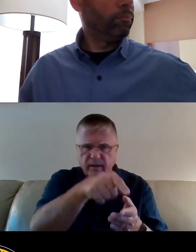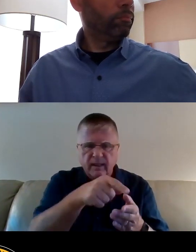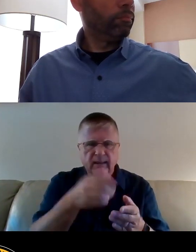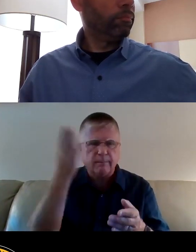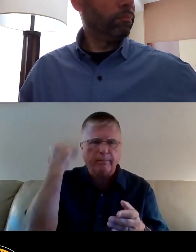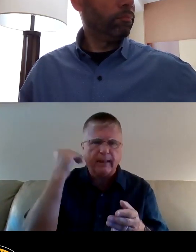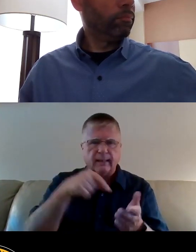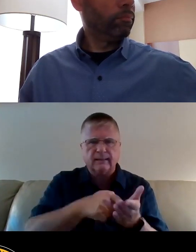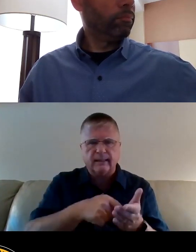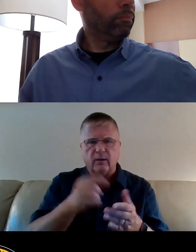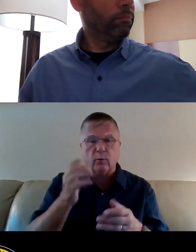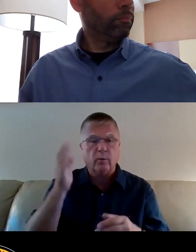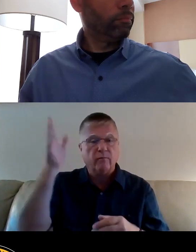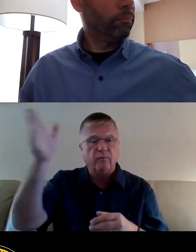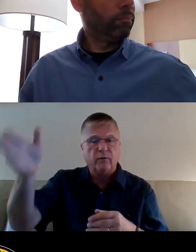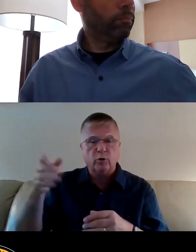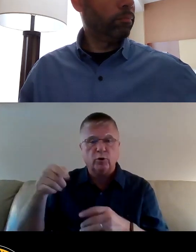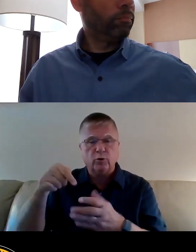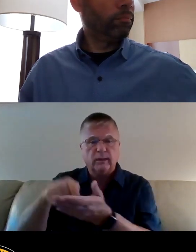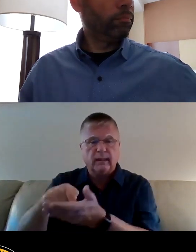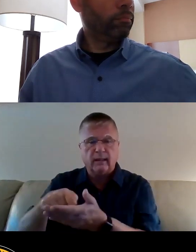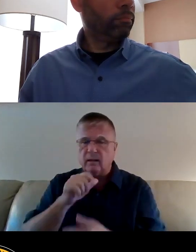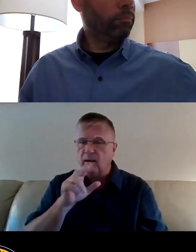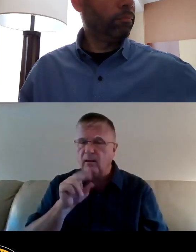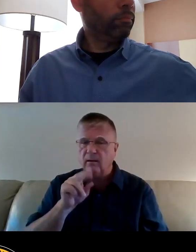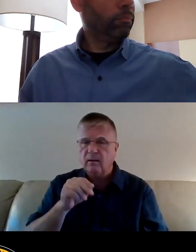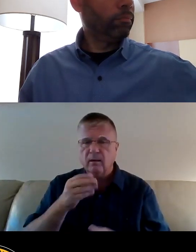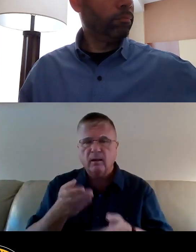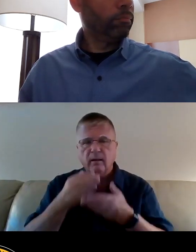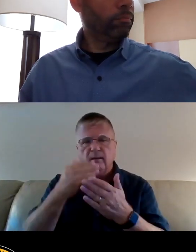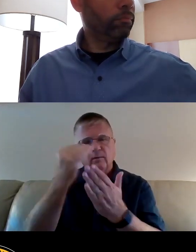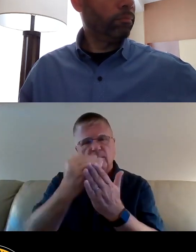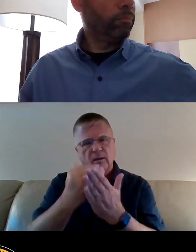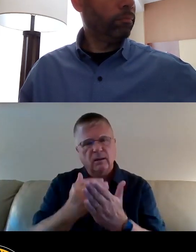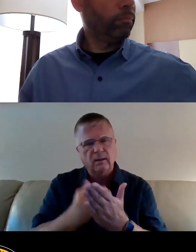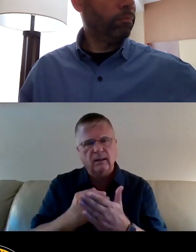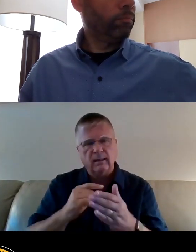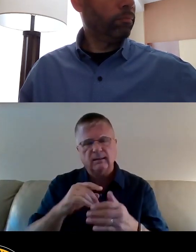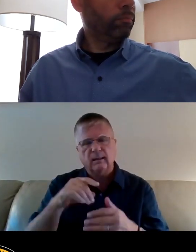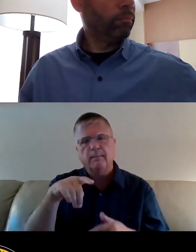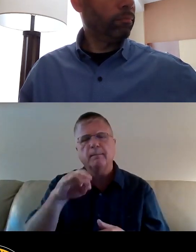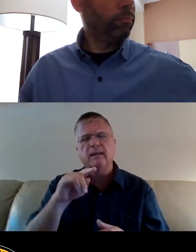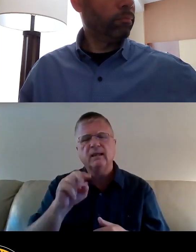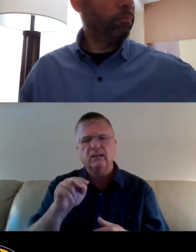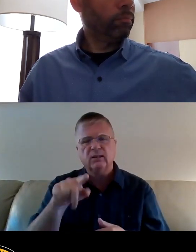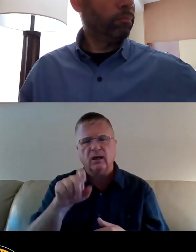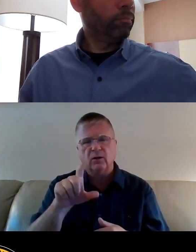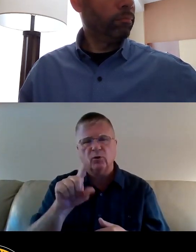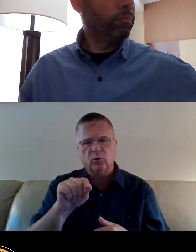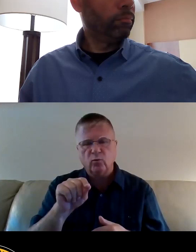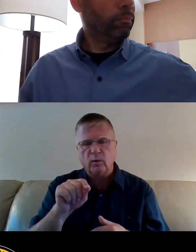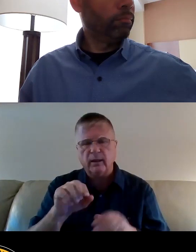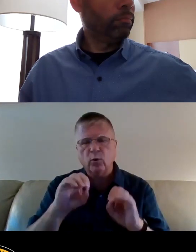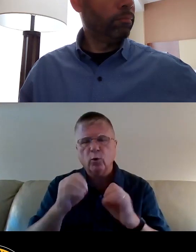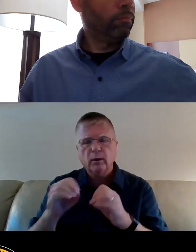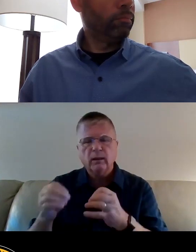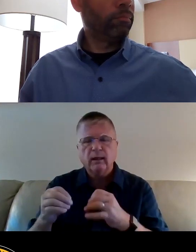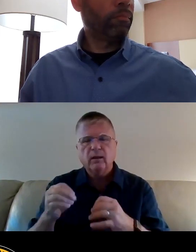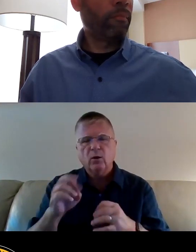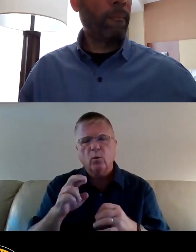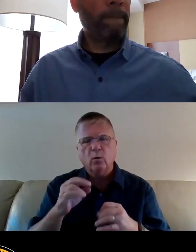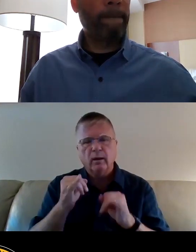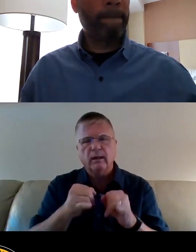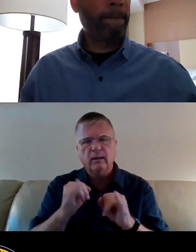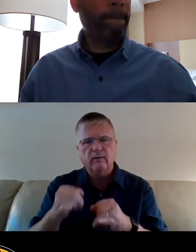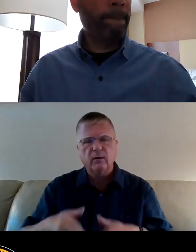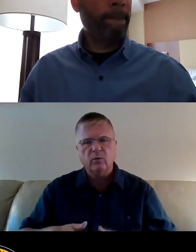I'm presenting a petition with 120 organizations and individual residents that proposes the city